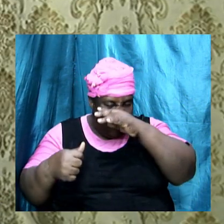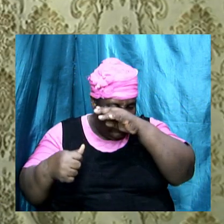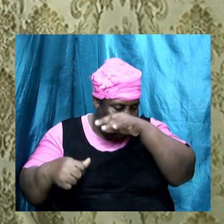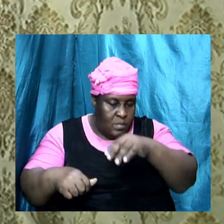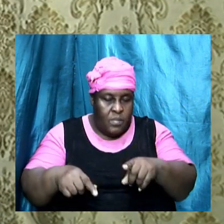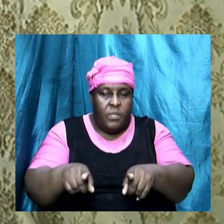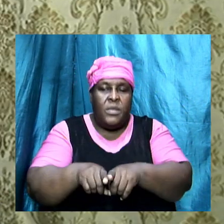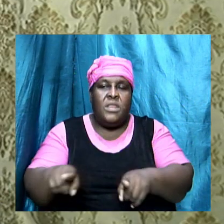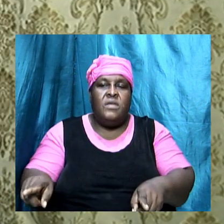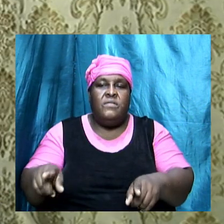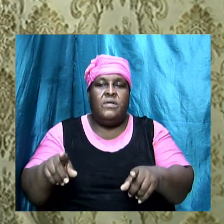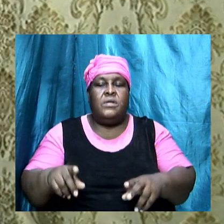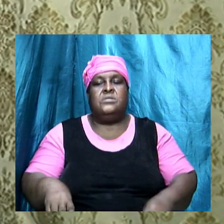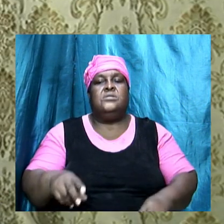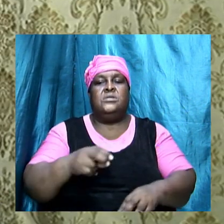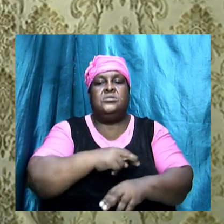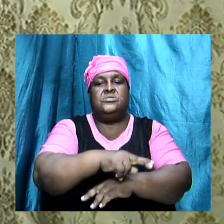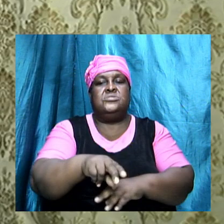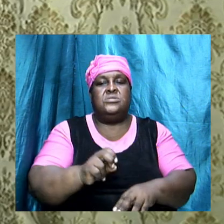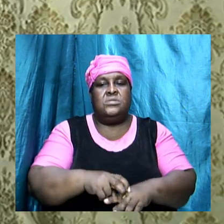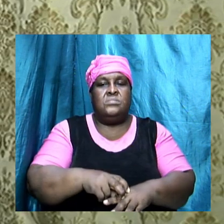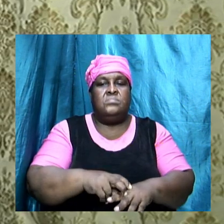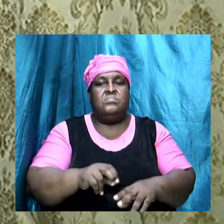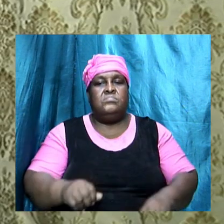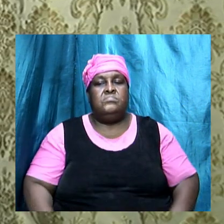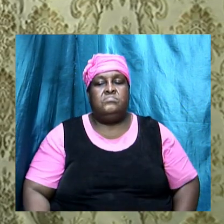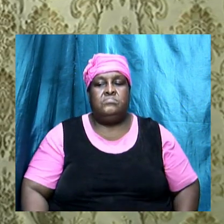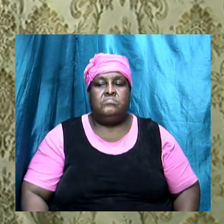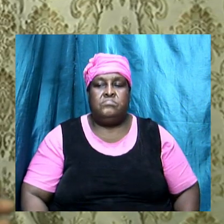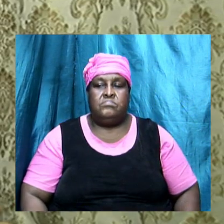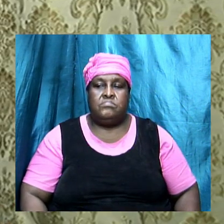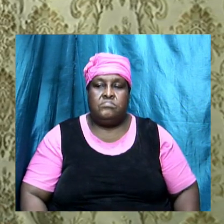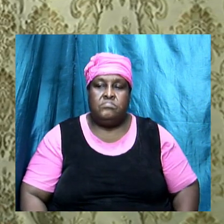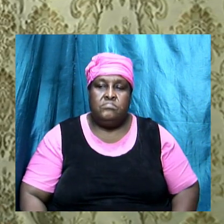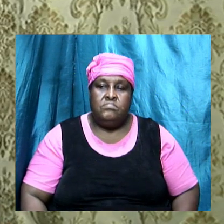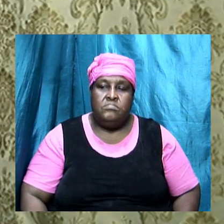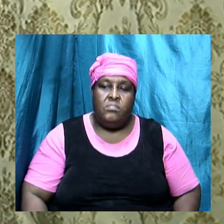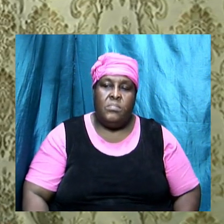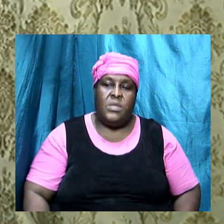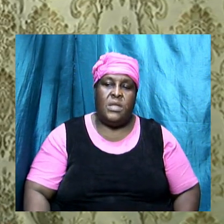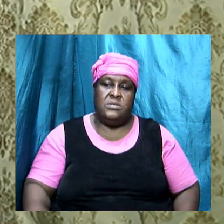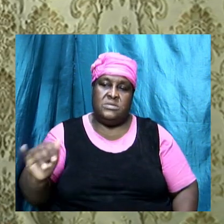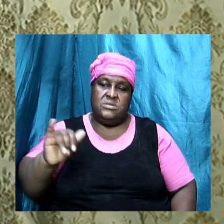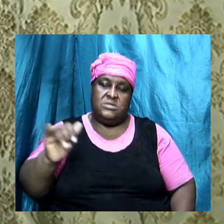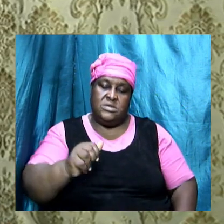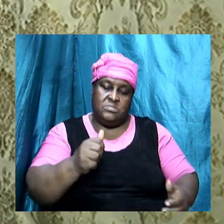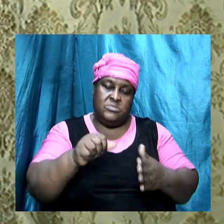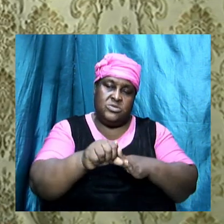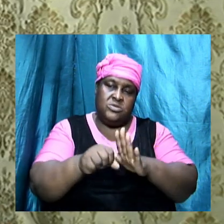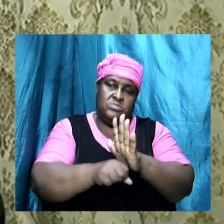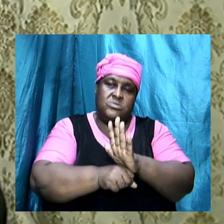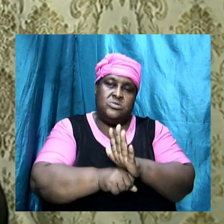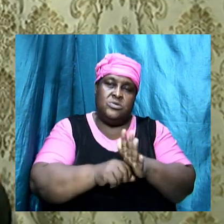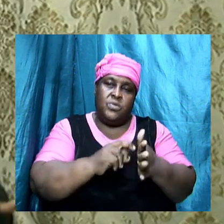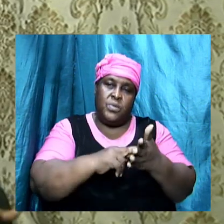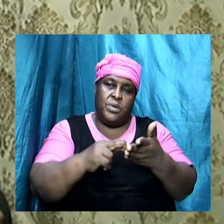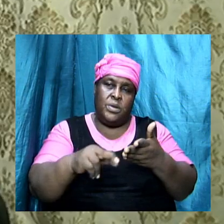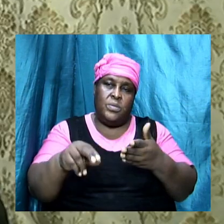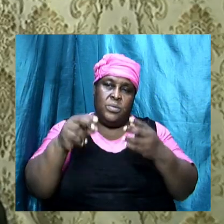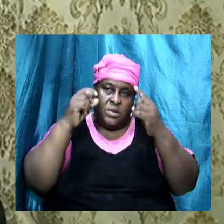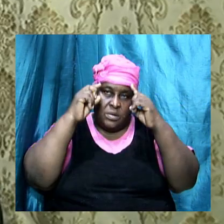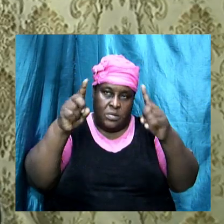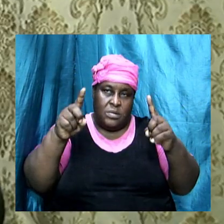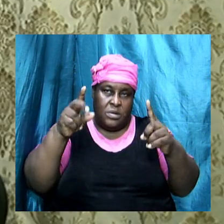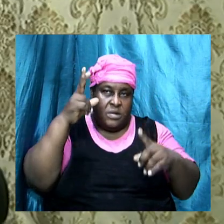2 and we go to Revelation 2, 12 through to 17 which was the same scripture that we read now with the doctrine of Balaam. So now look at that